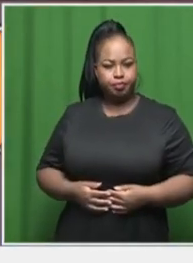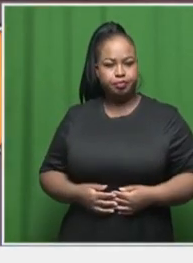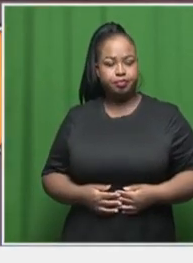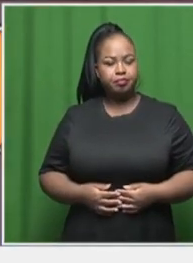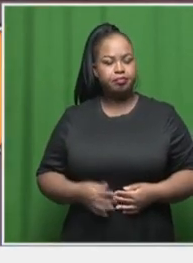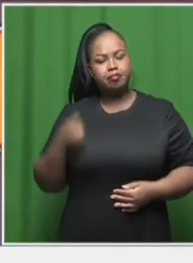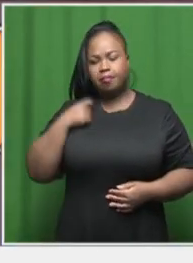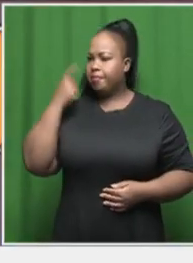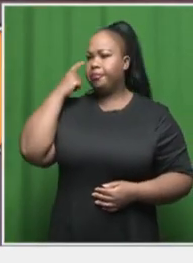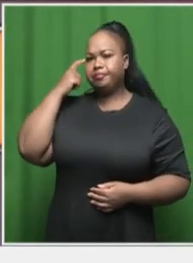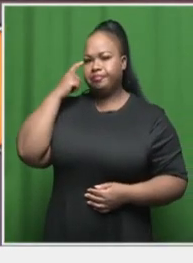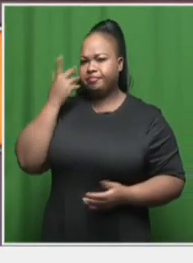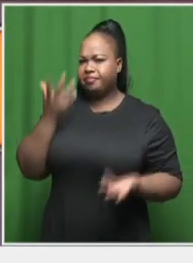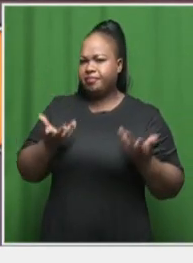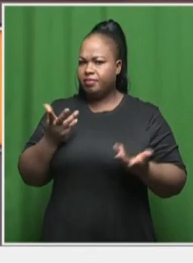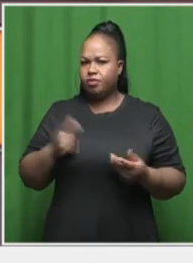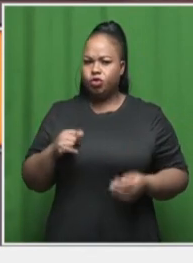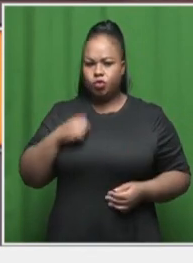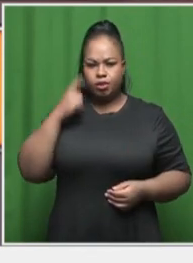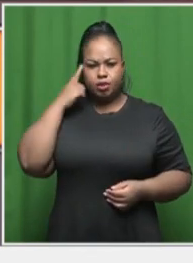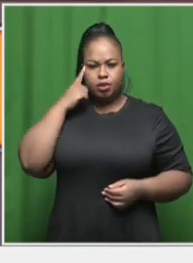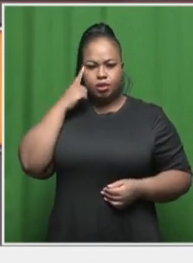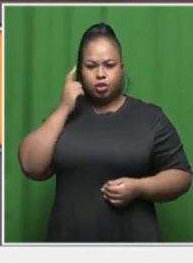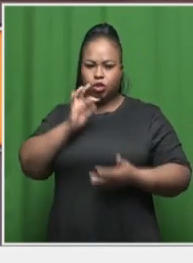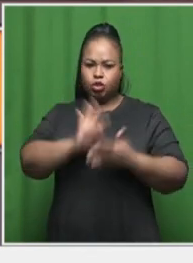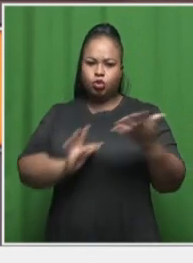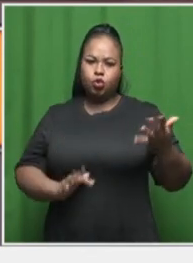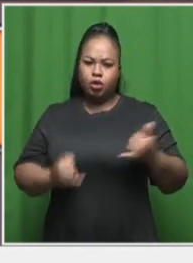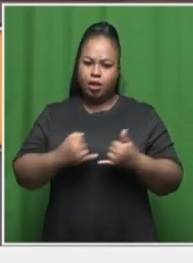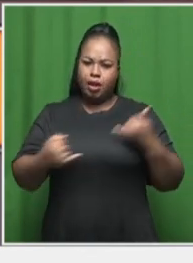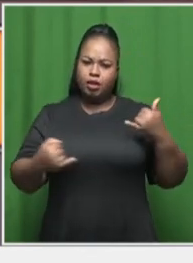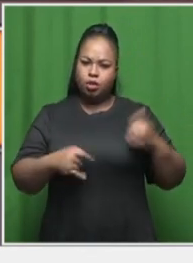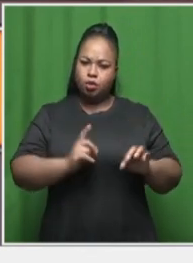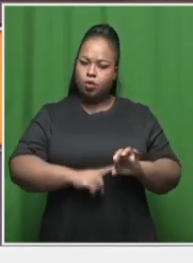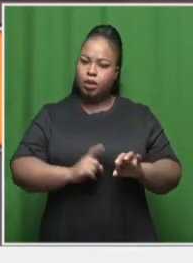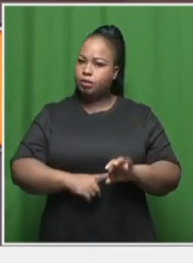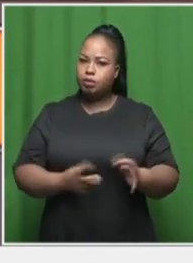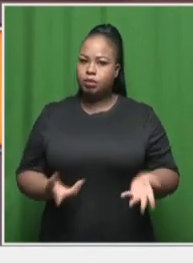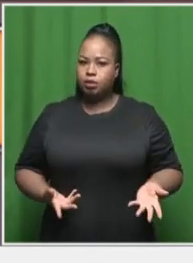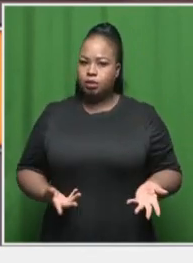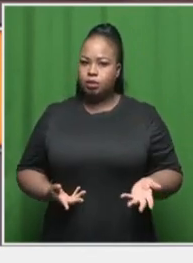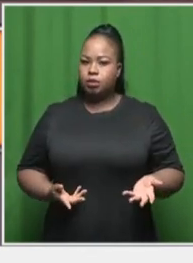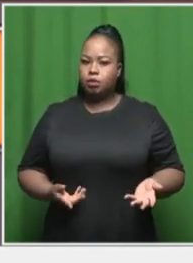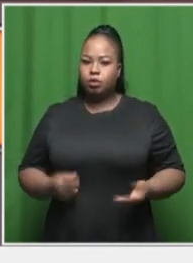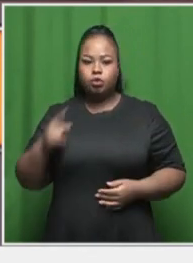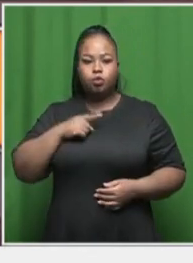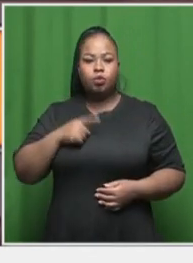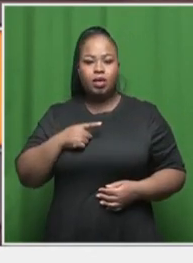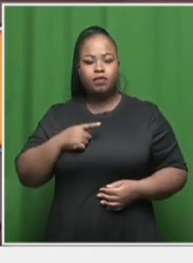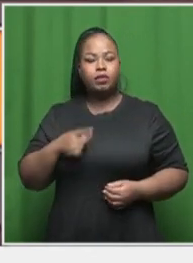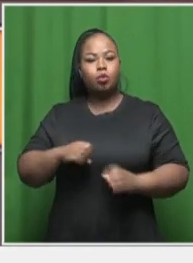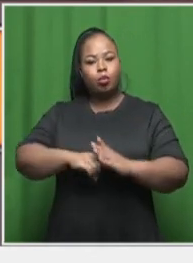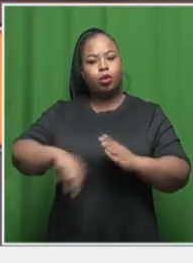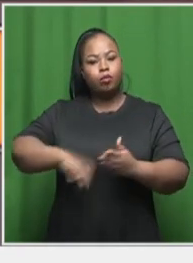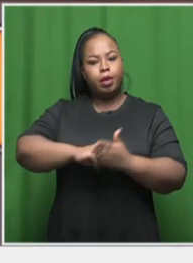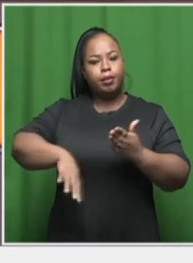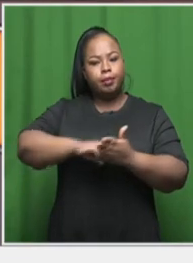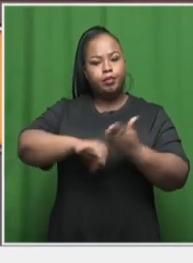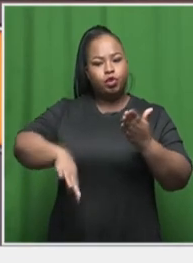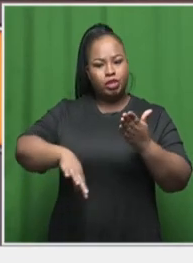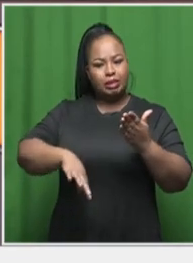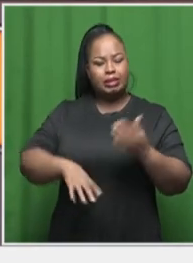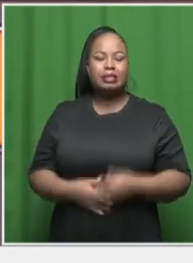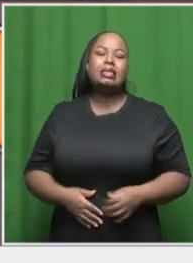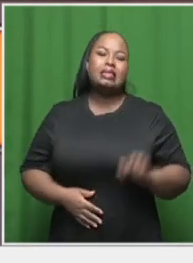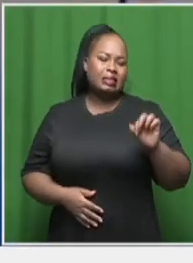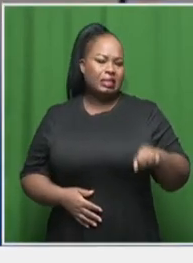And I wonder though, if it won't compromise, you know, the storyline or the quality because, uh, because of certain omissions in the movie. And yeah,